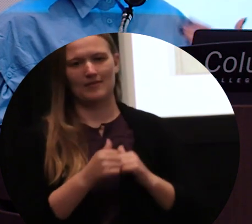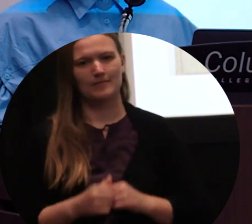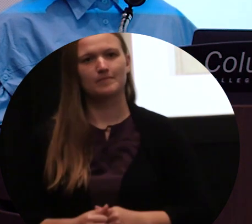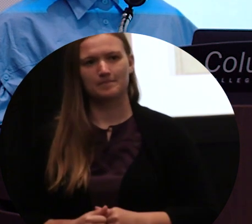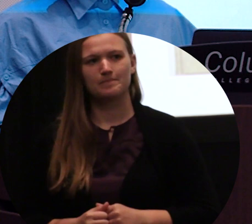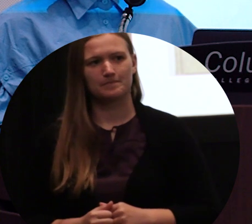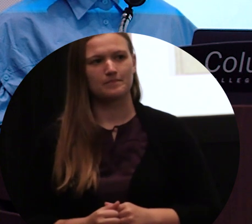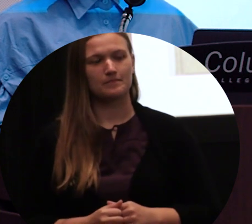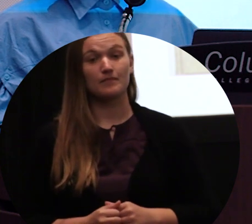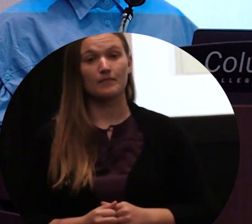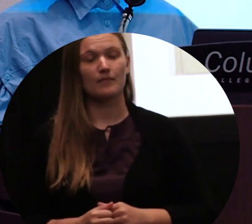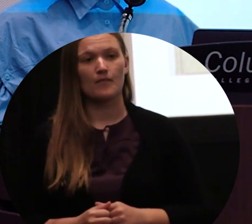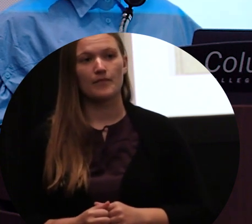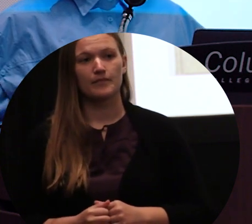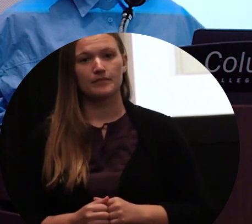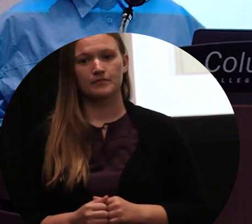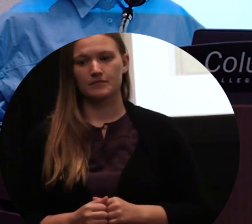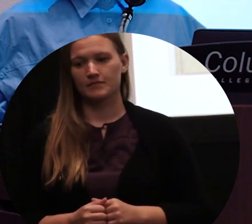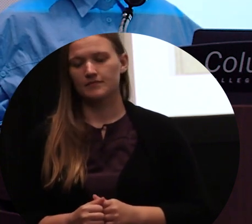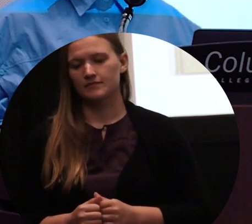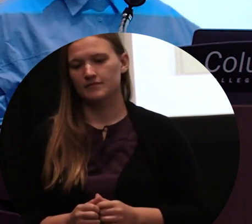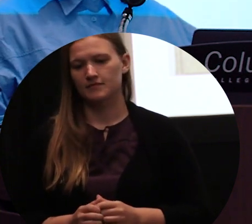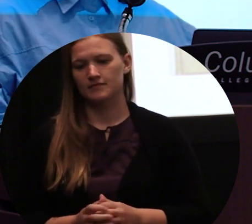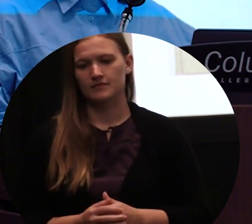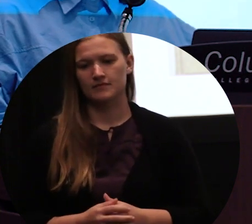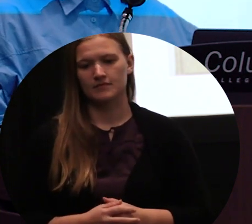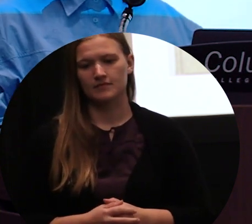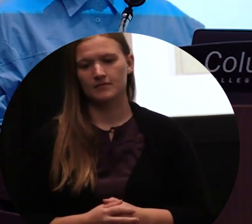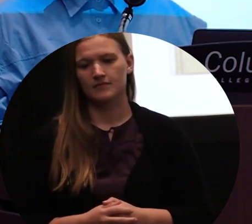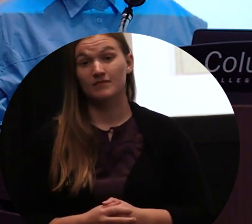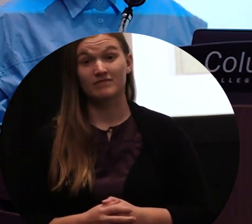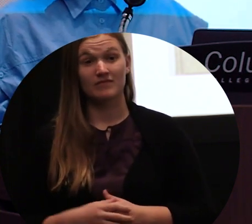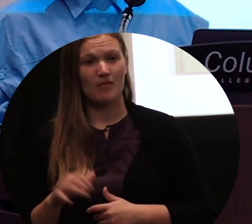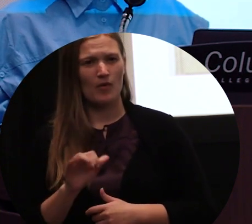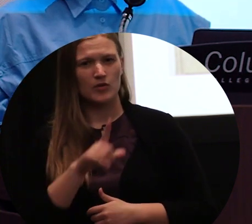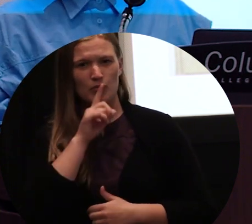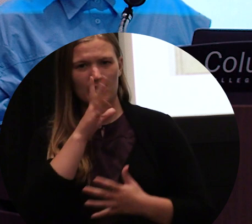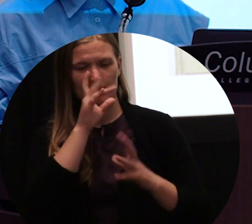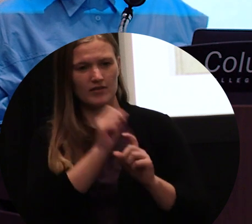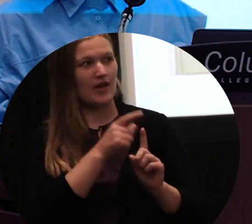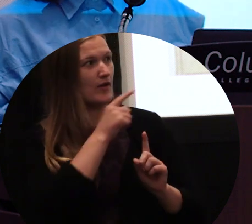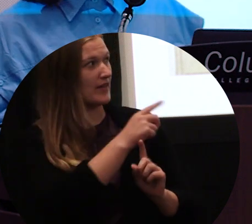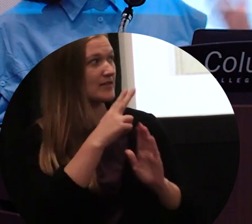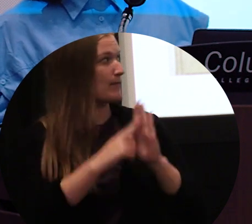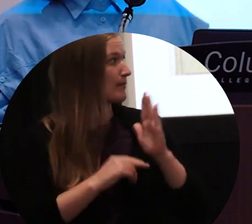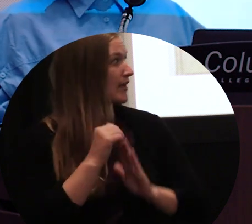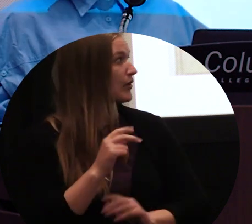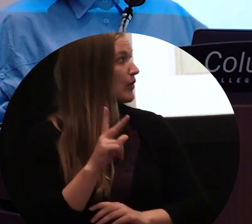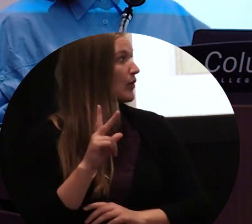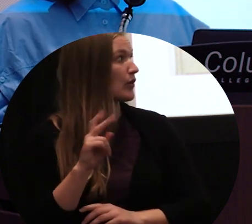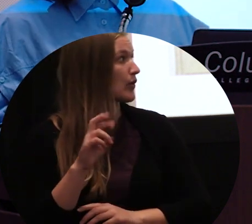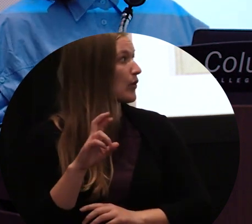In addition to that, I've been really interested in these Korean Minha paintings, which are older